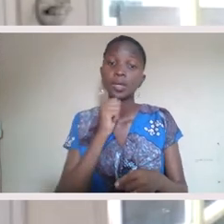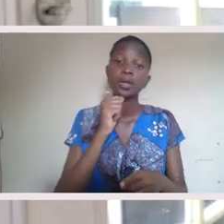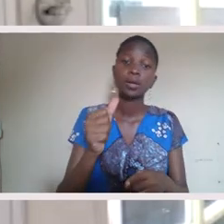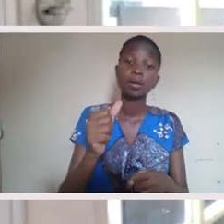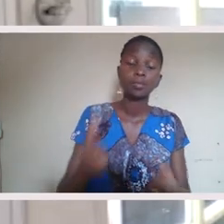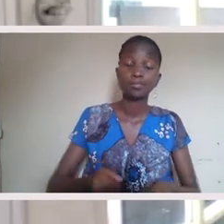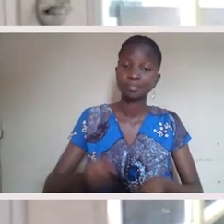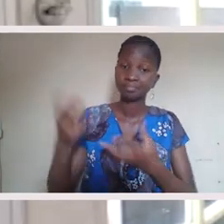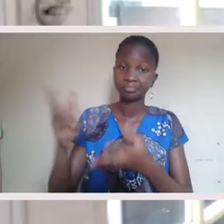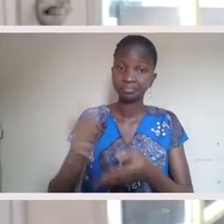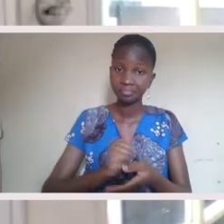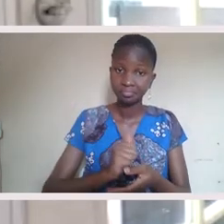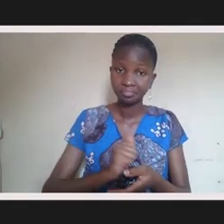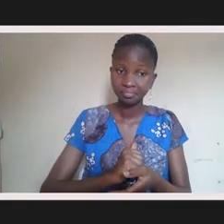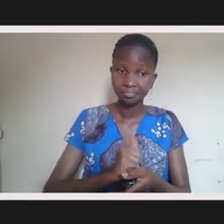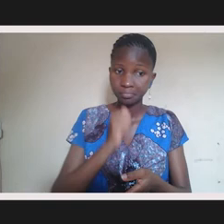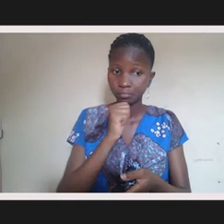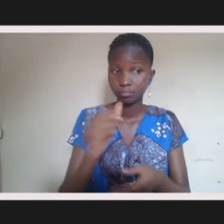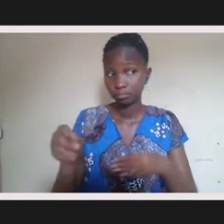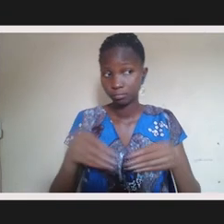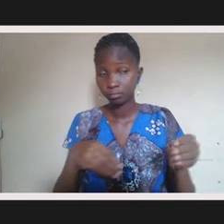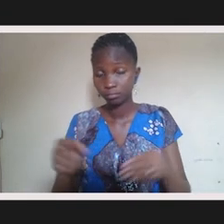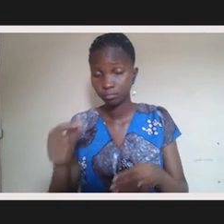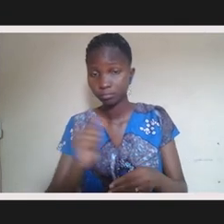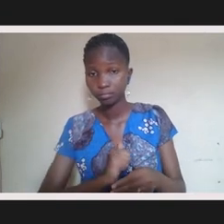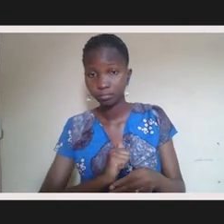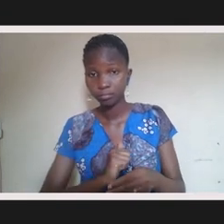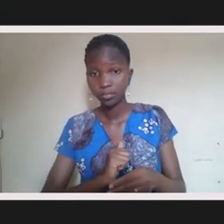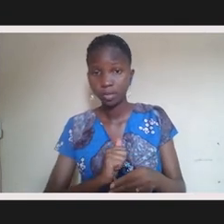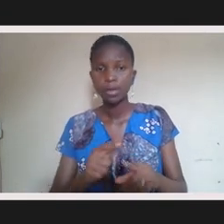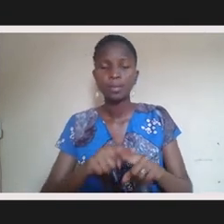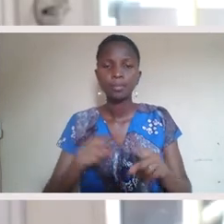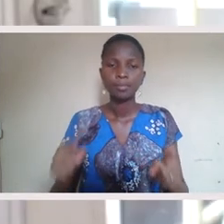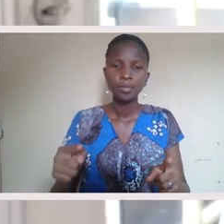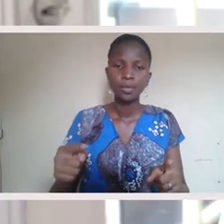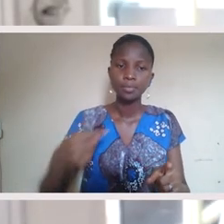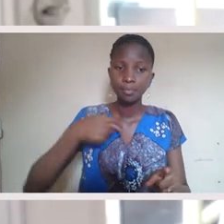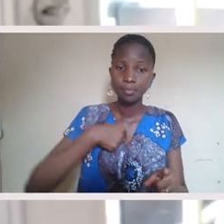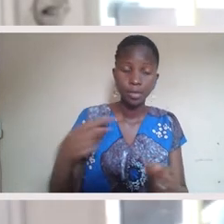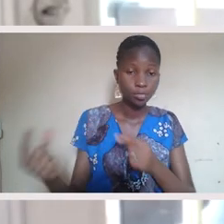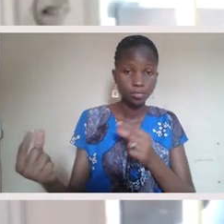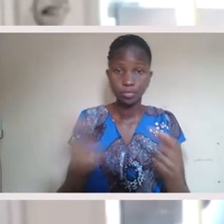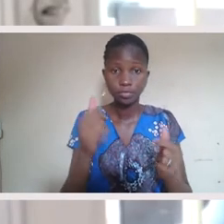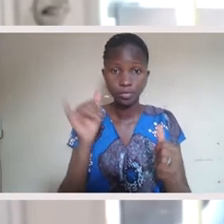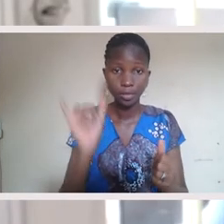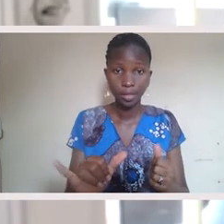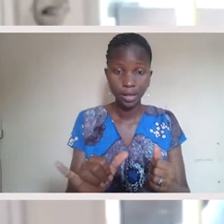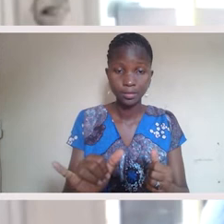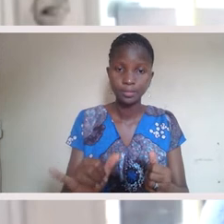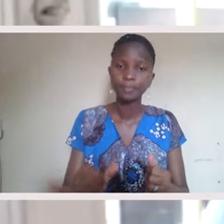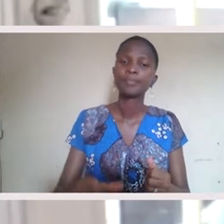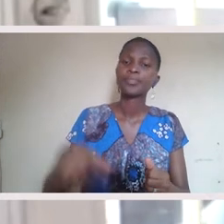myself, not selling myself. And as I've done that, that circle has